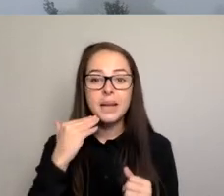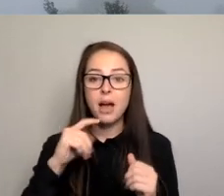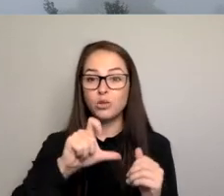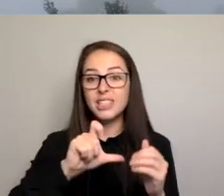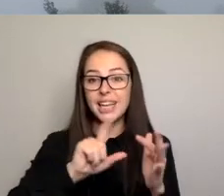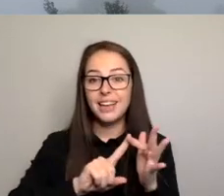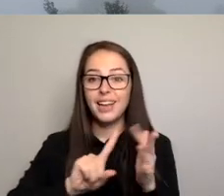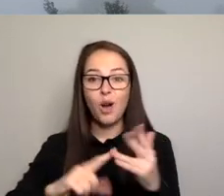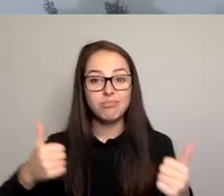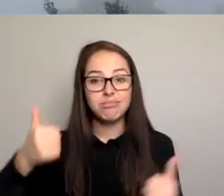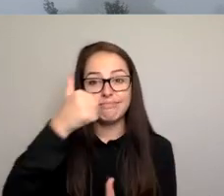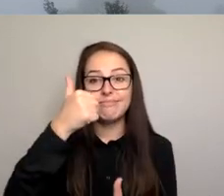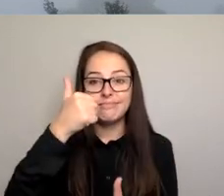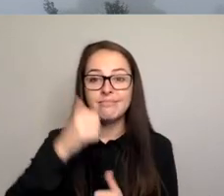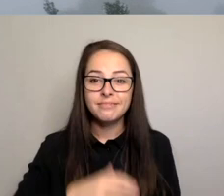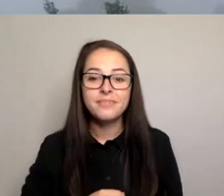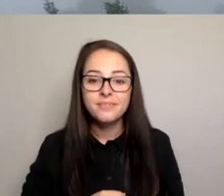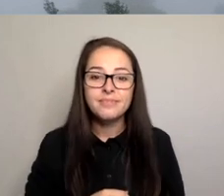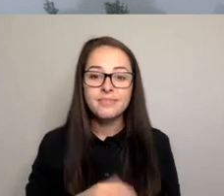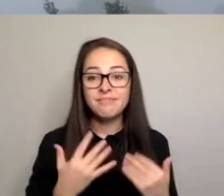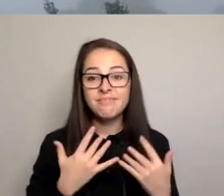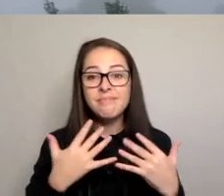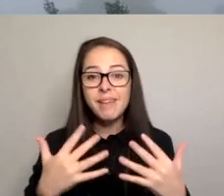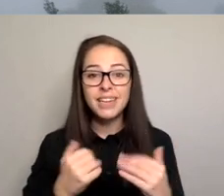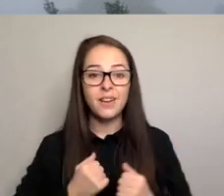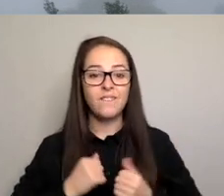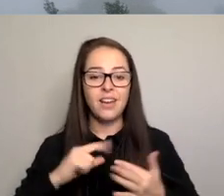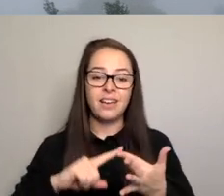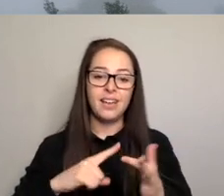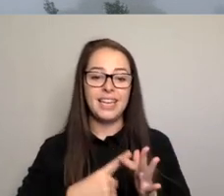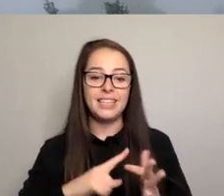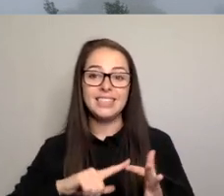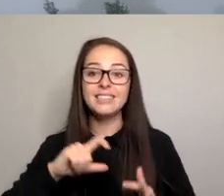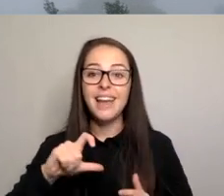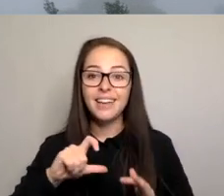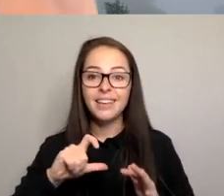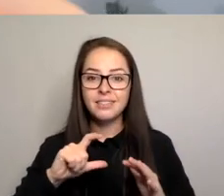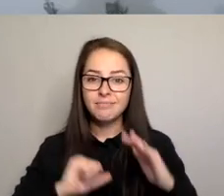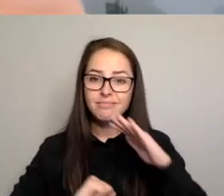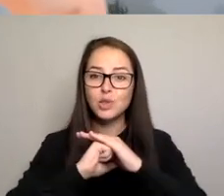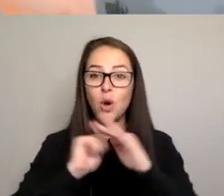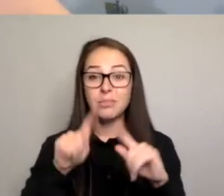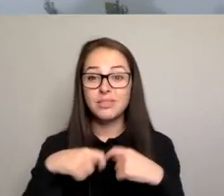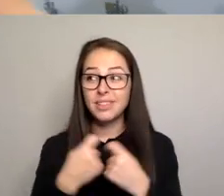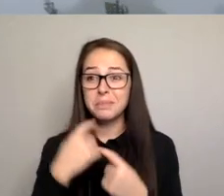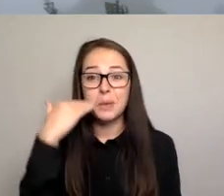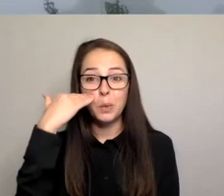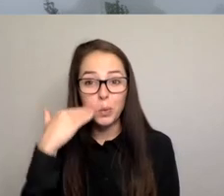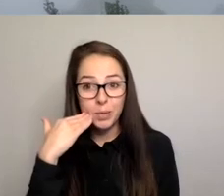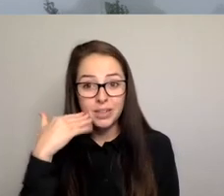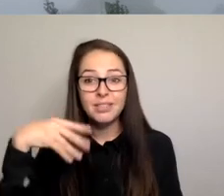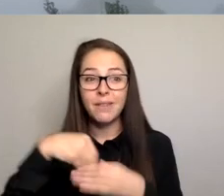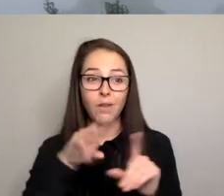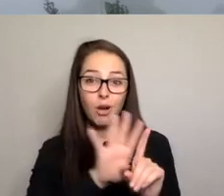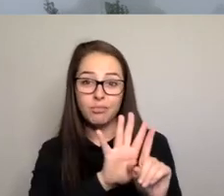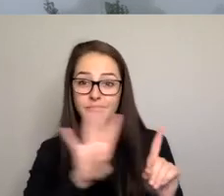a number of our executive team are also women. So we're doing, we're doing well at that level, but, but we